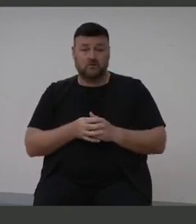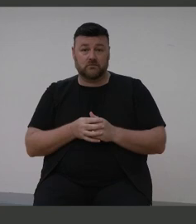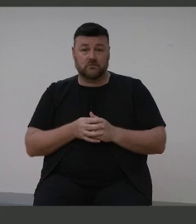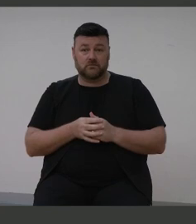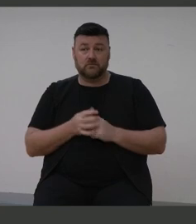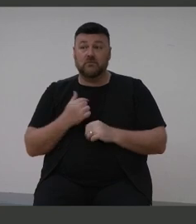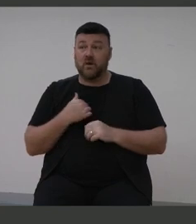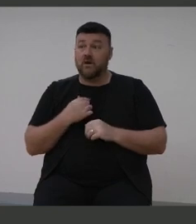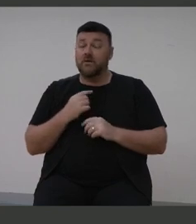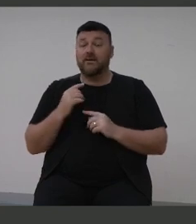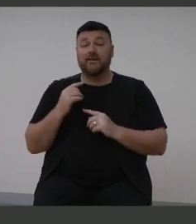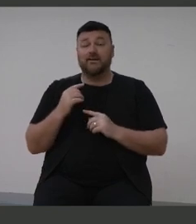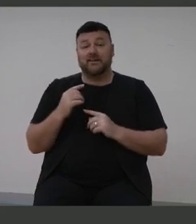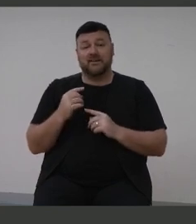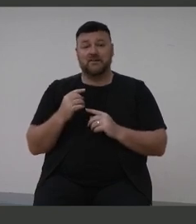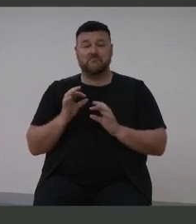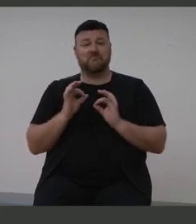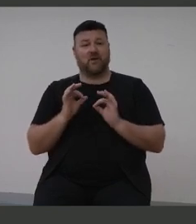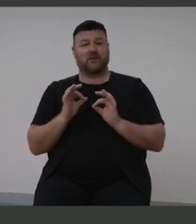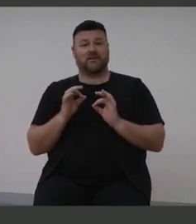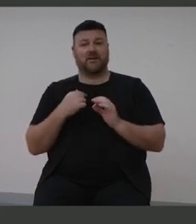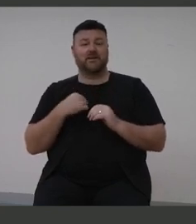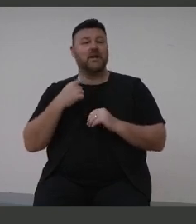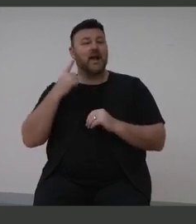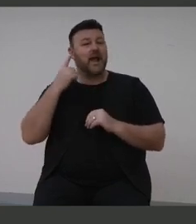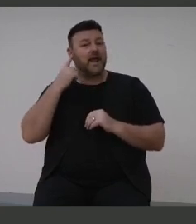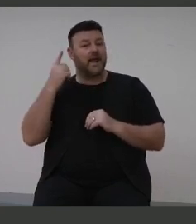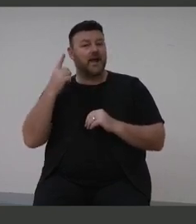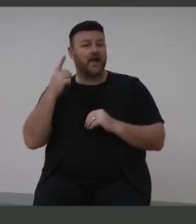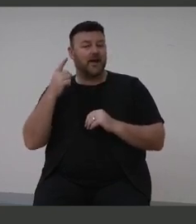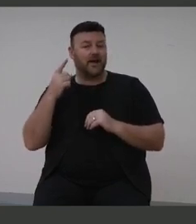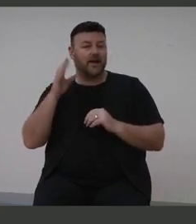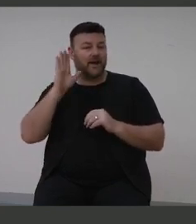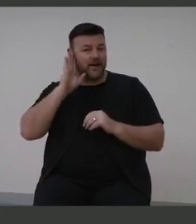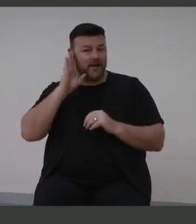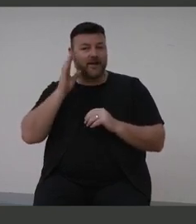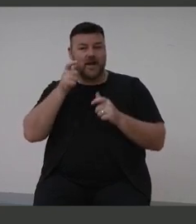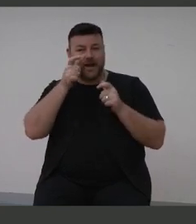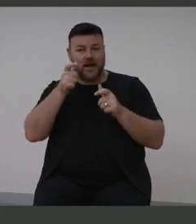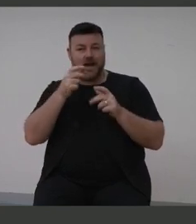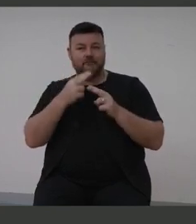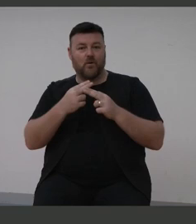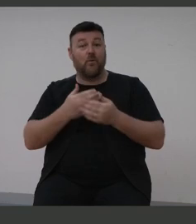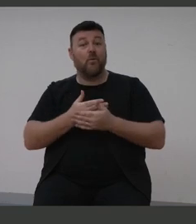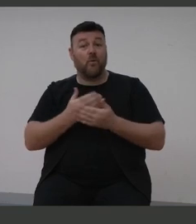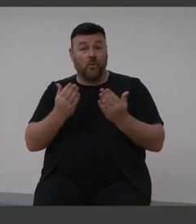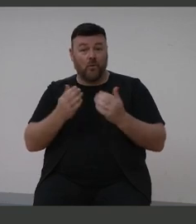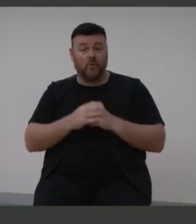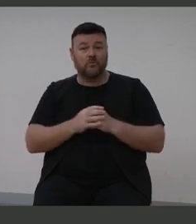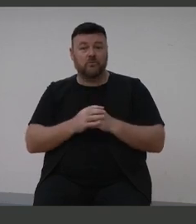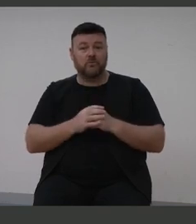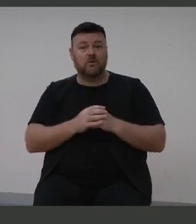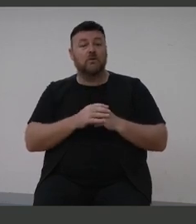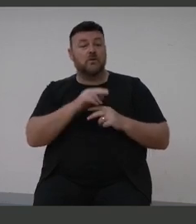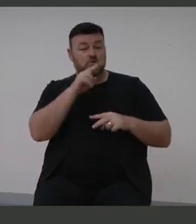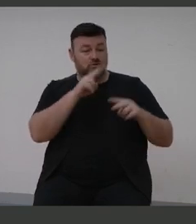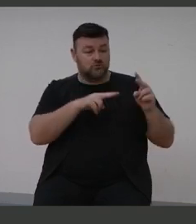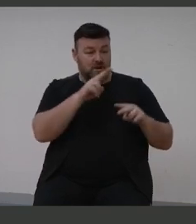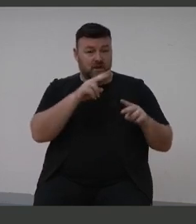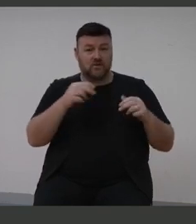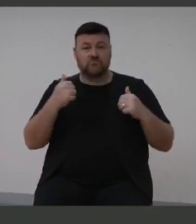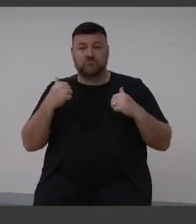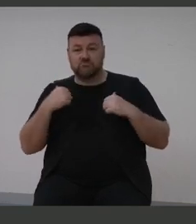theme is hearing care for all, screen, rehabilitate and